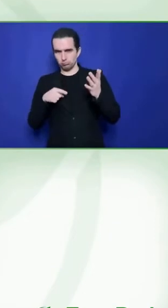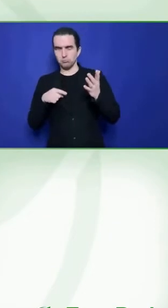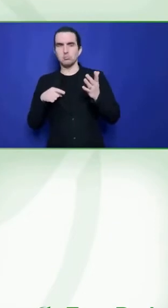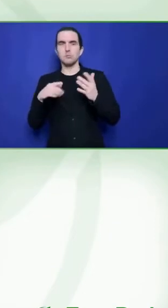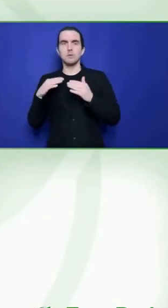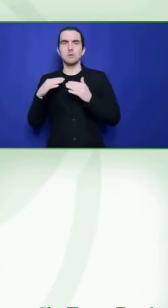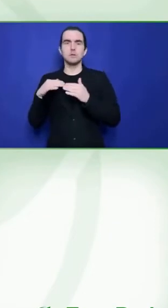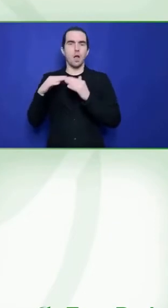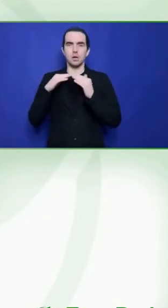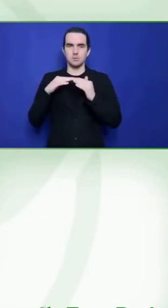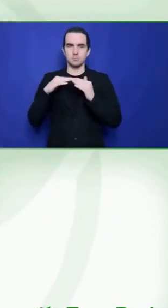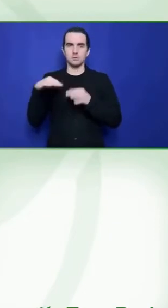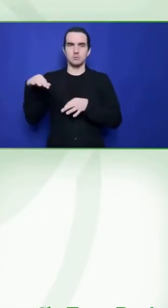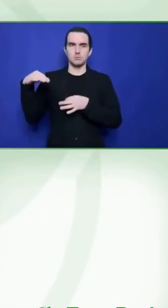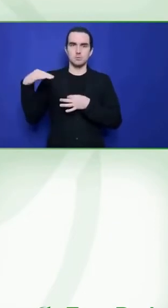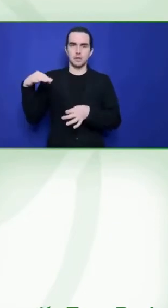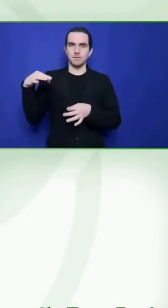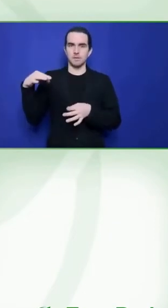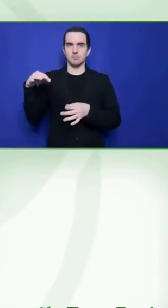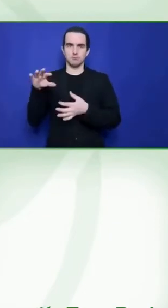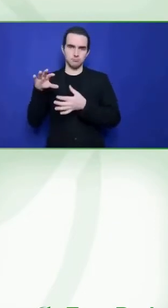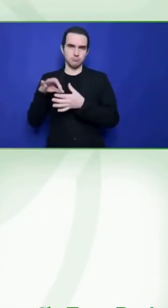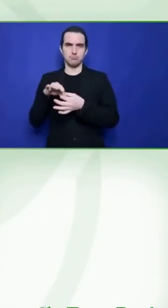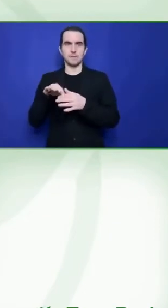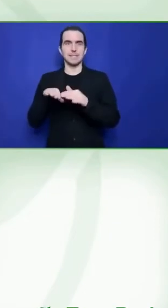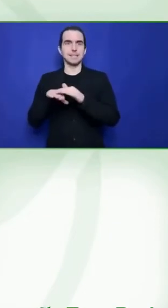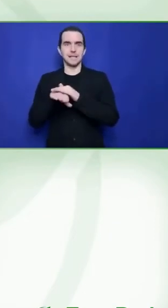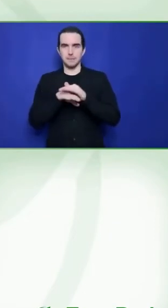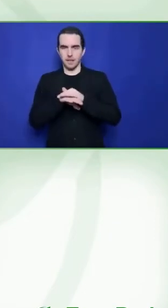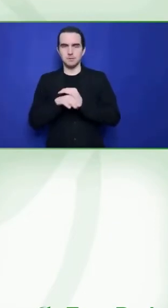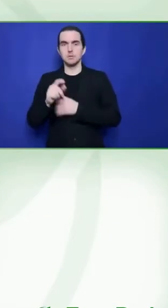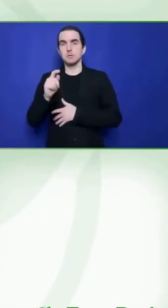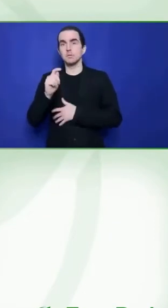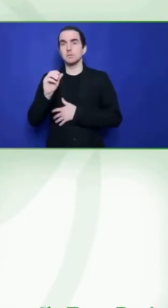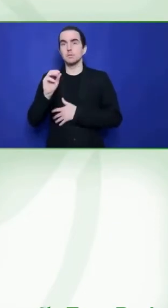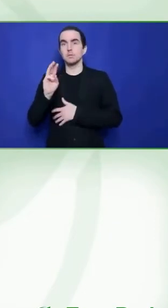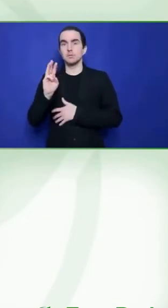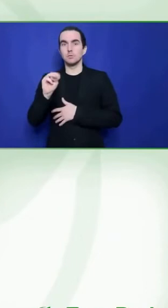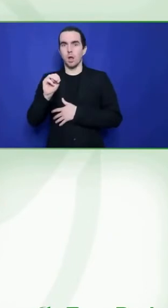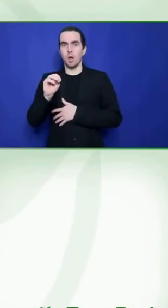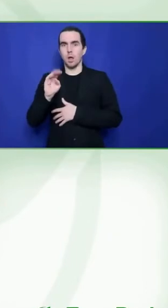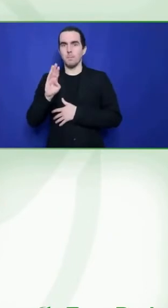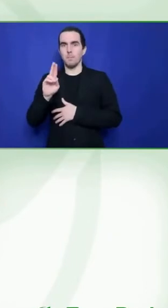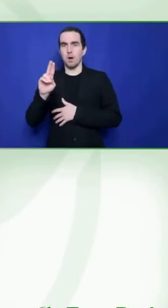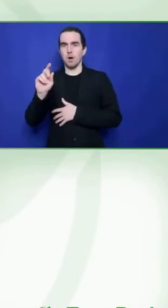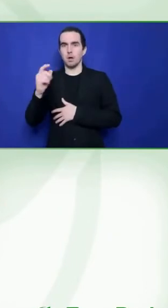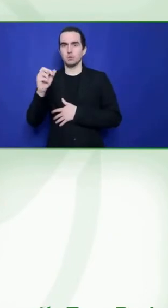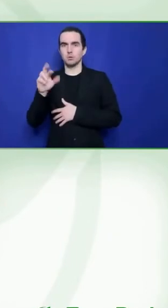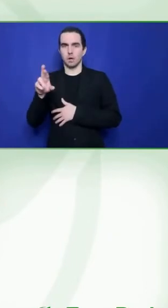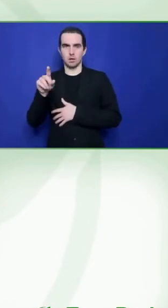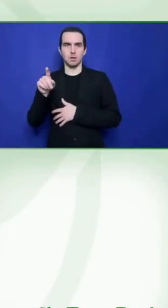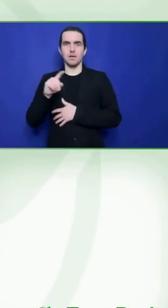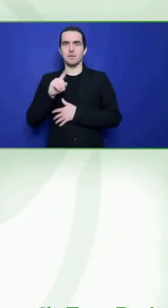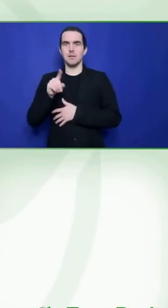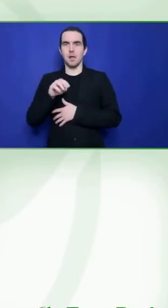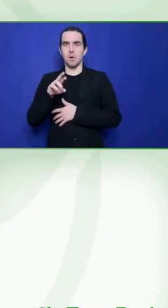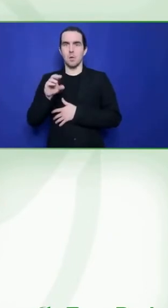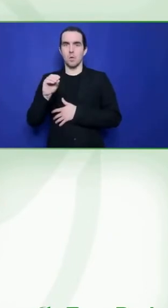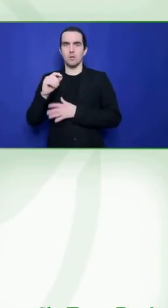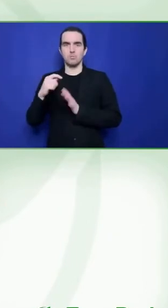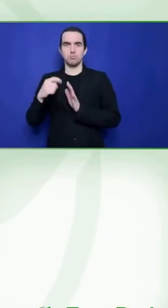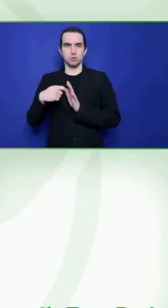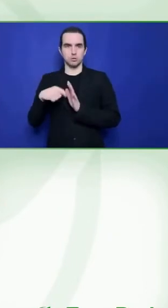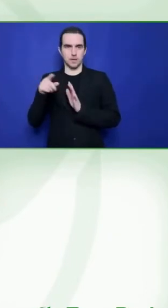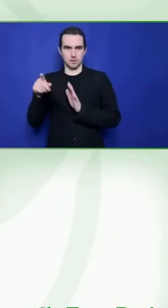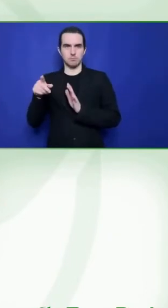all his panelists. Chris is a managing director of the International Association